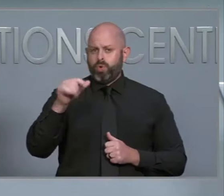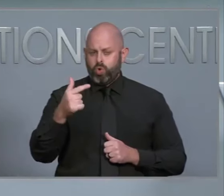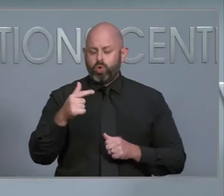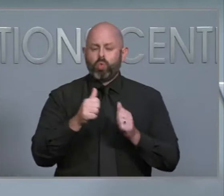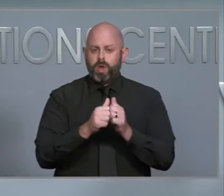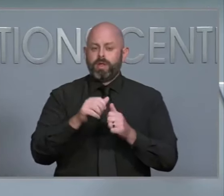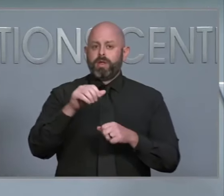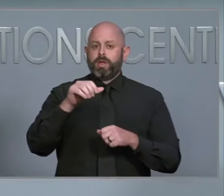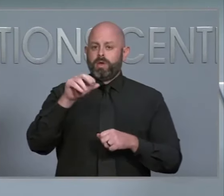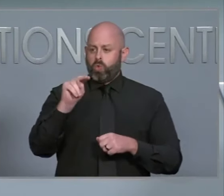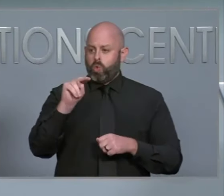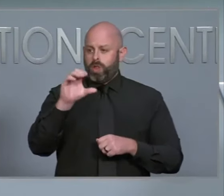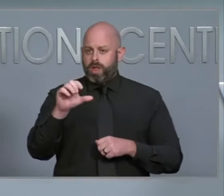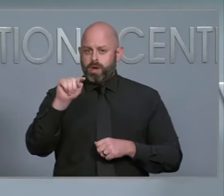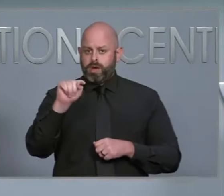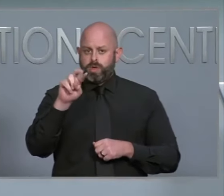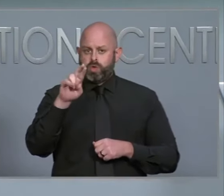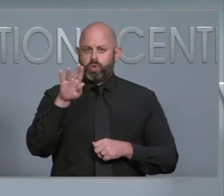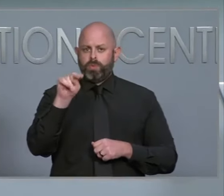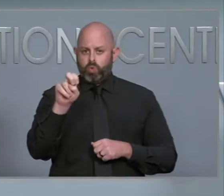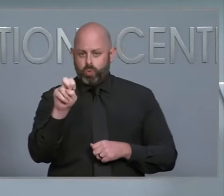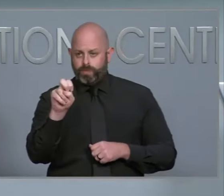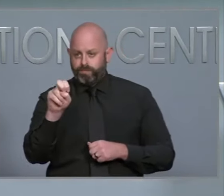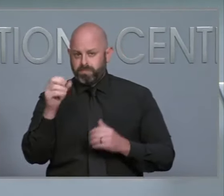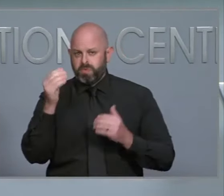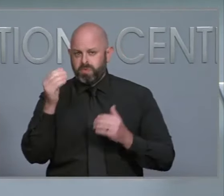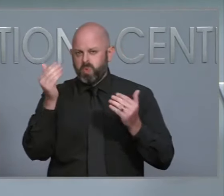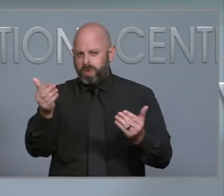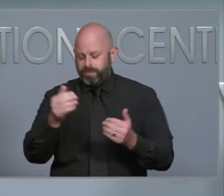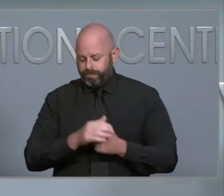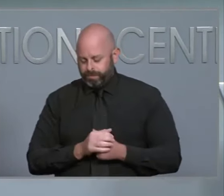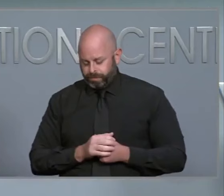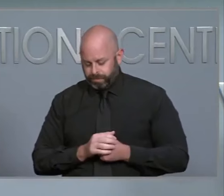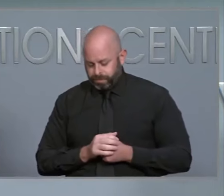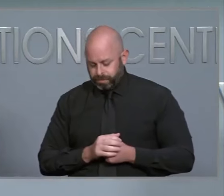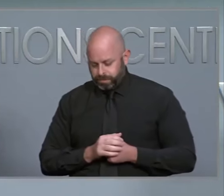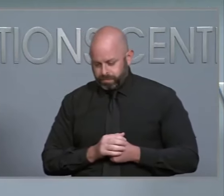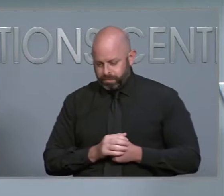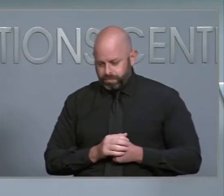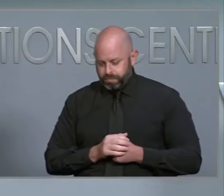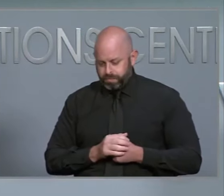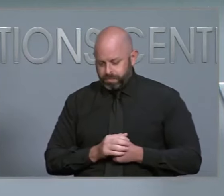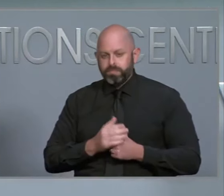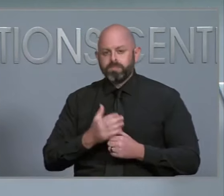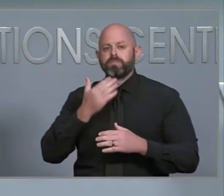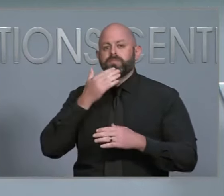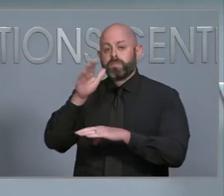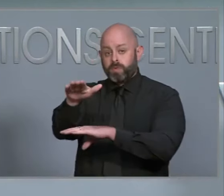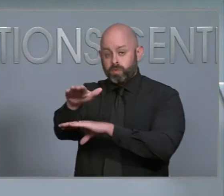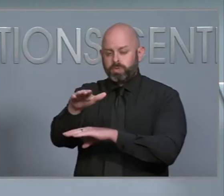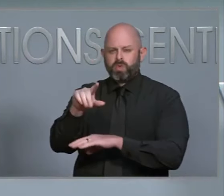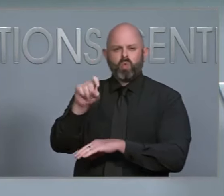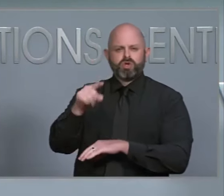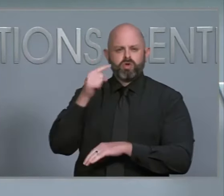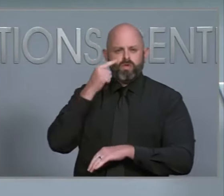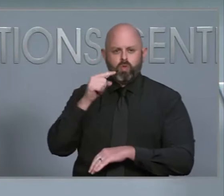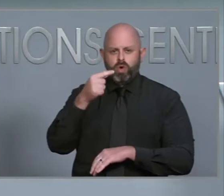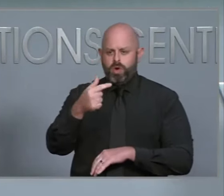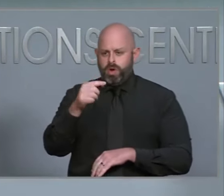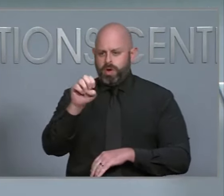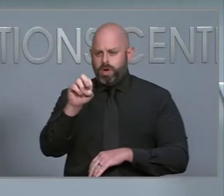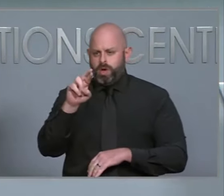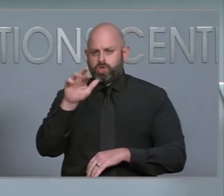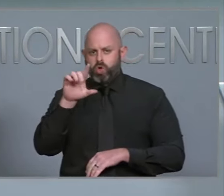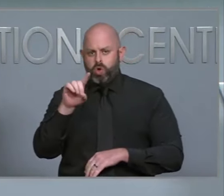Go ahead, Ray. Good afternoon, gentlemen. More for Joey Hopkins than anything else. How are you all going to,